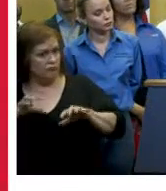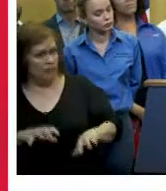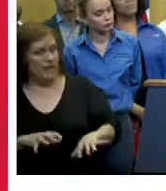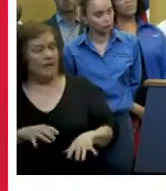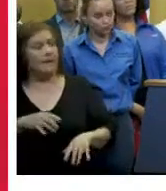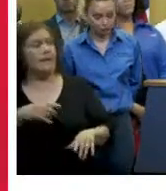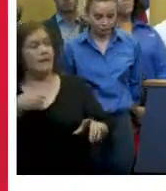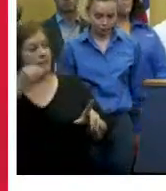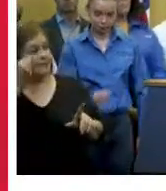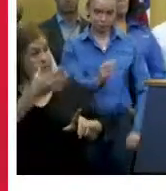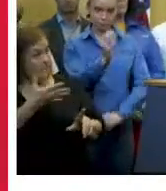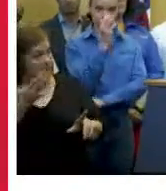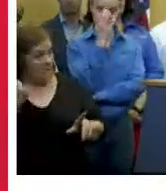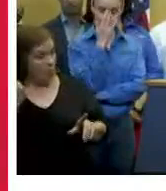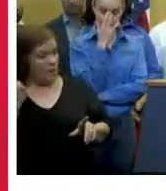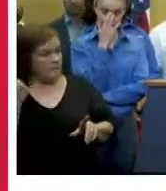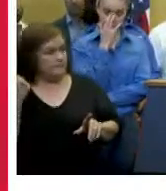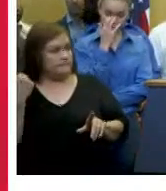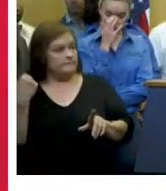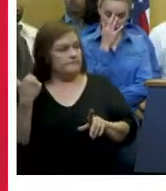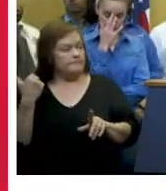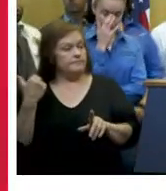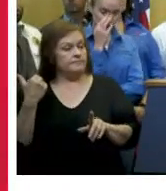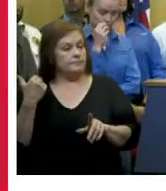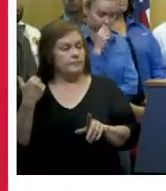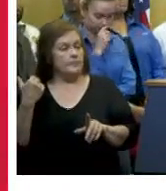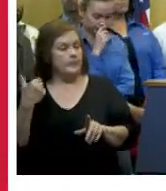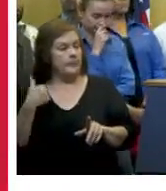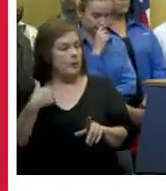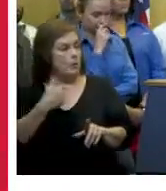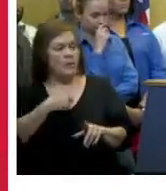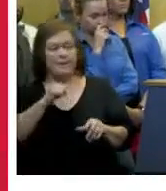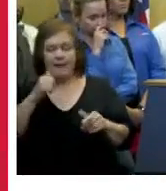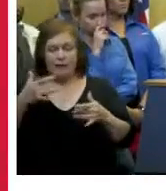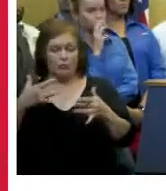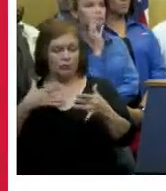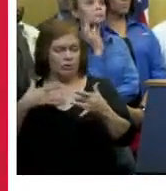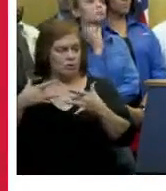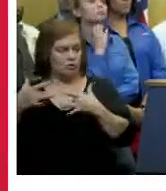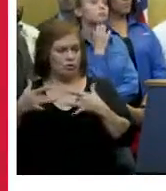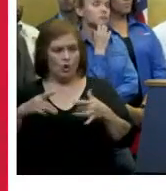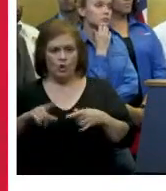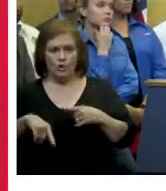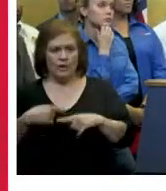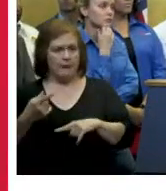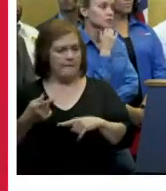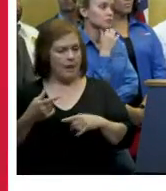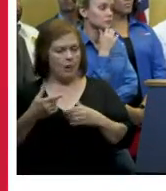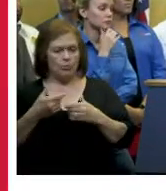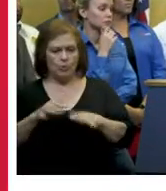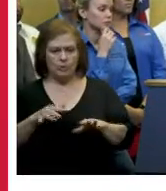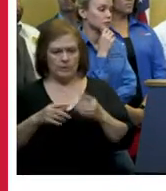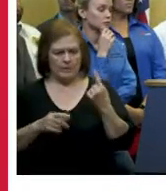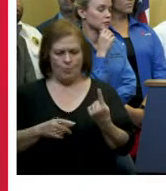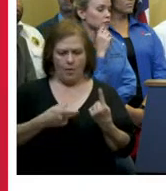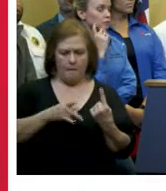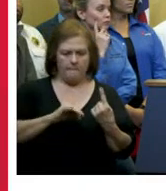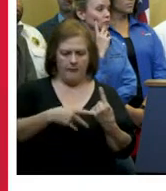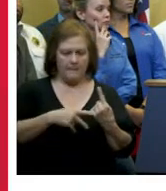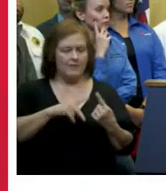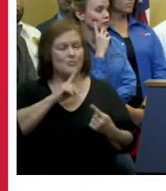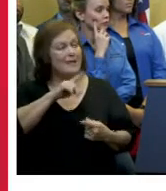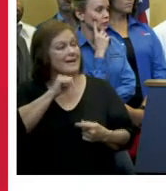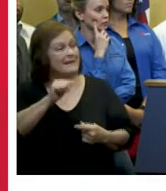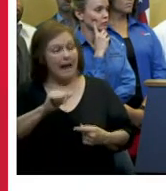stated before uh the we're not concerned about that downgrade or losing that and it's not the